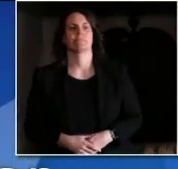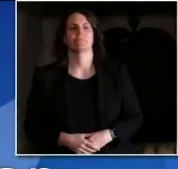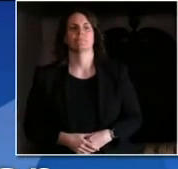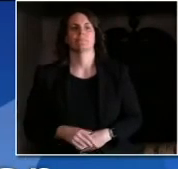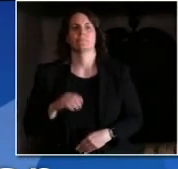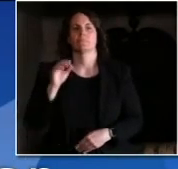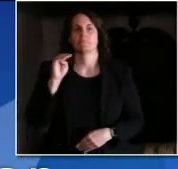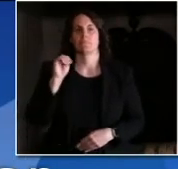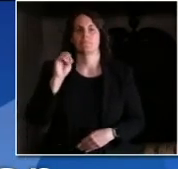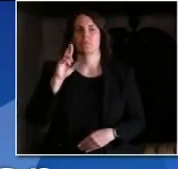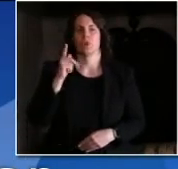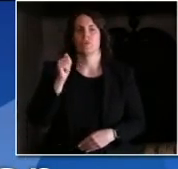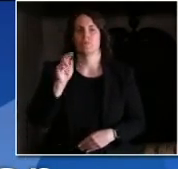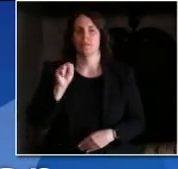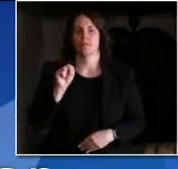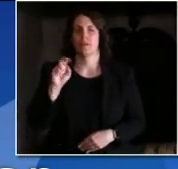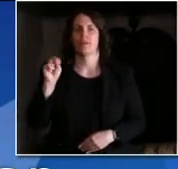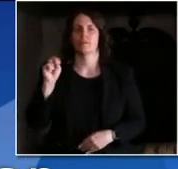Madison. Morgan?